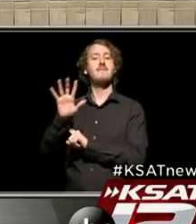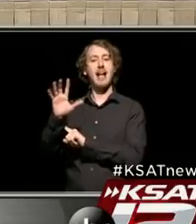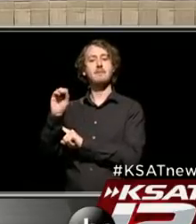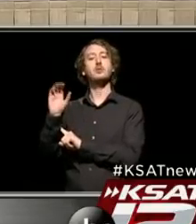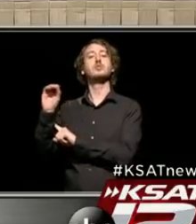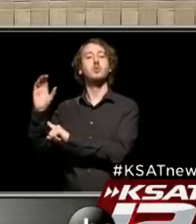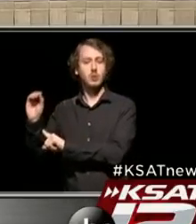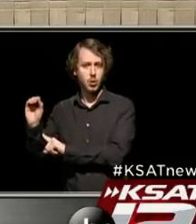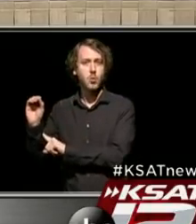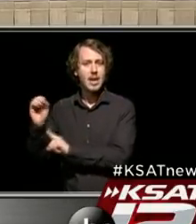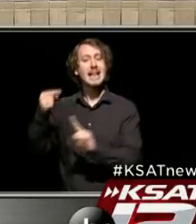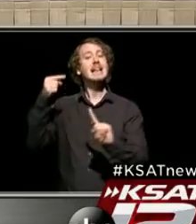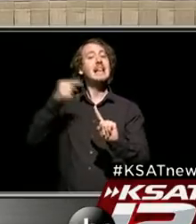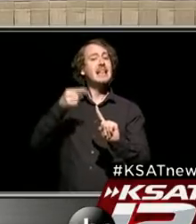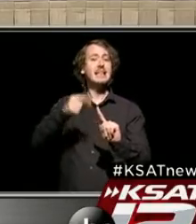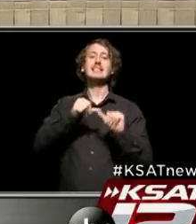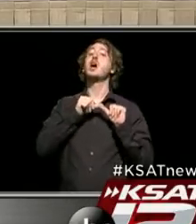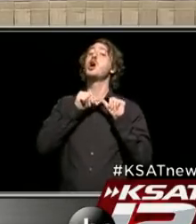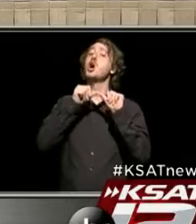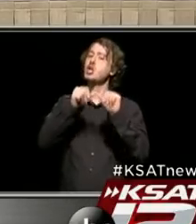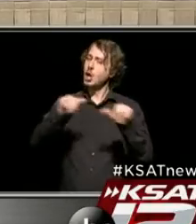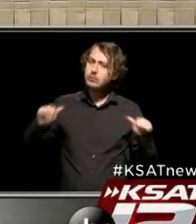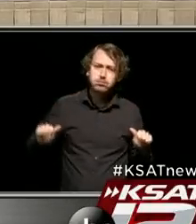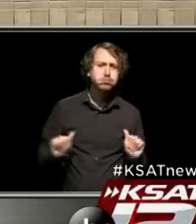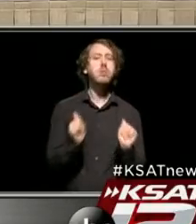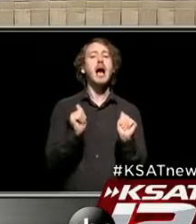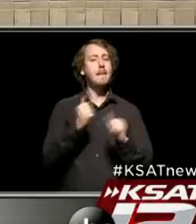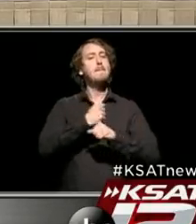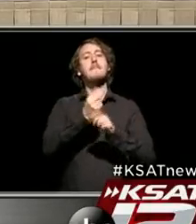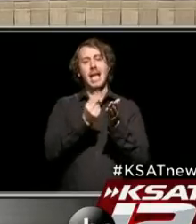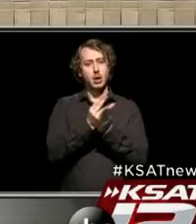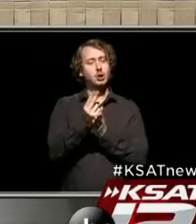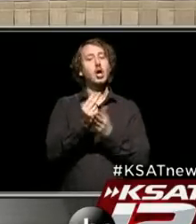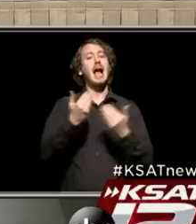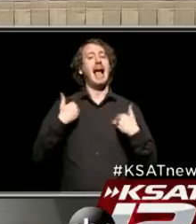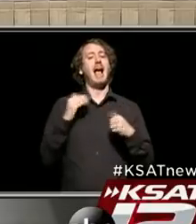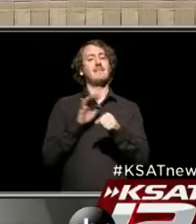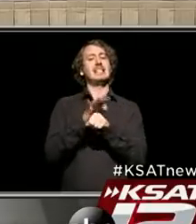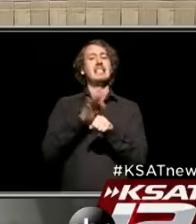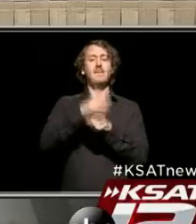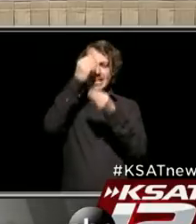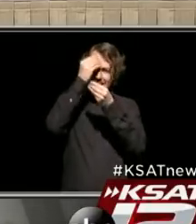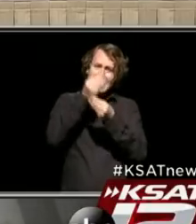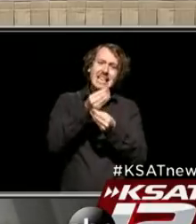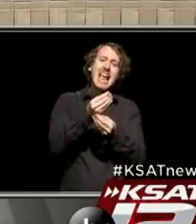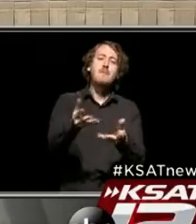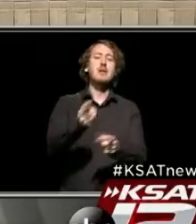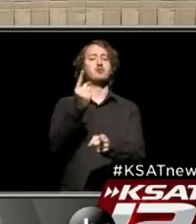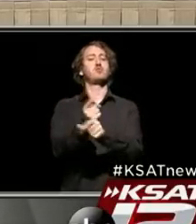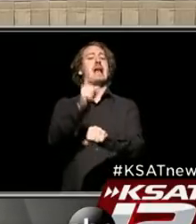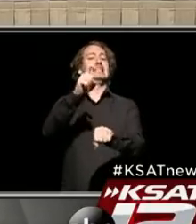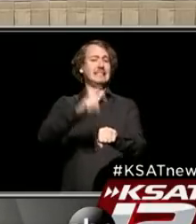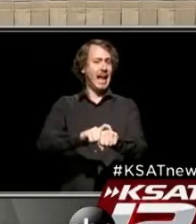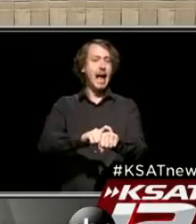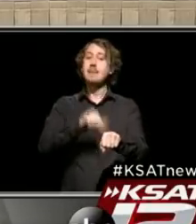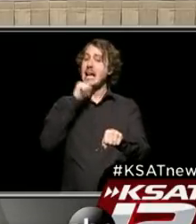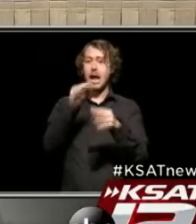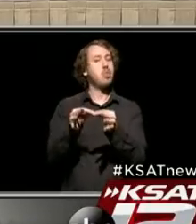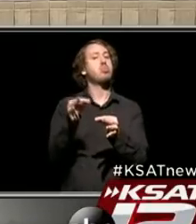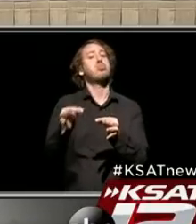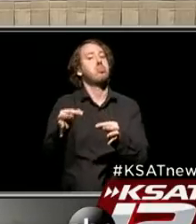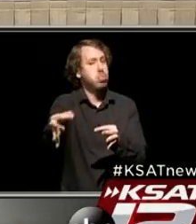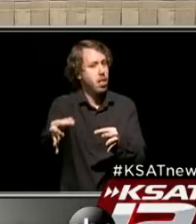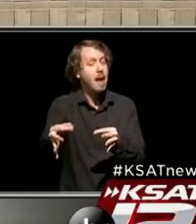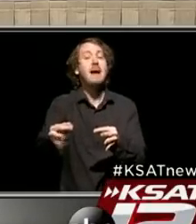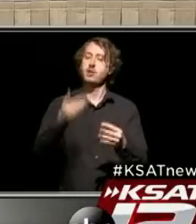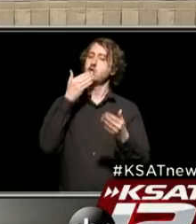This is a constant effort to make sure that we have information going out that's timely, that allows you to make informed decisions.